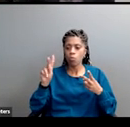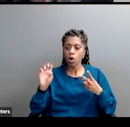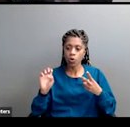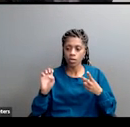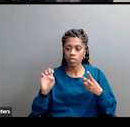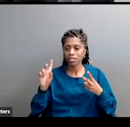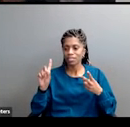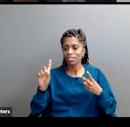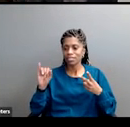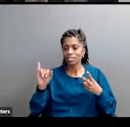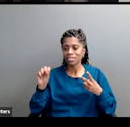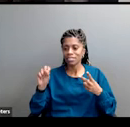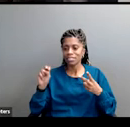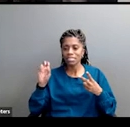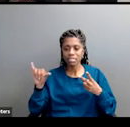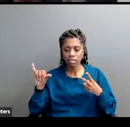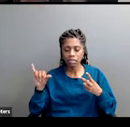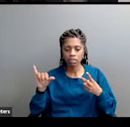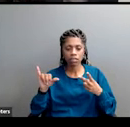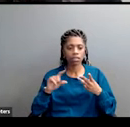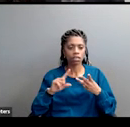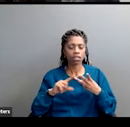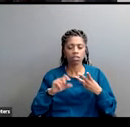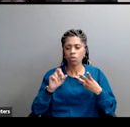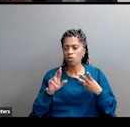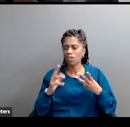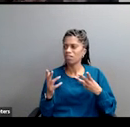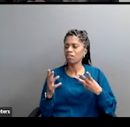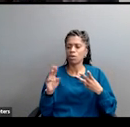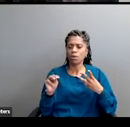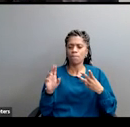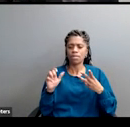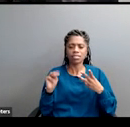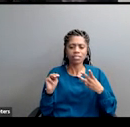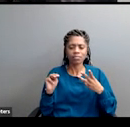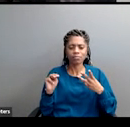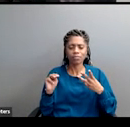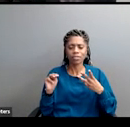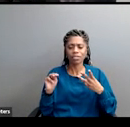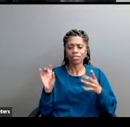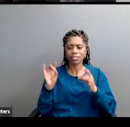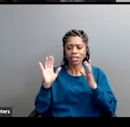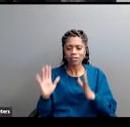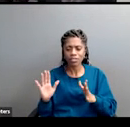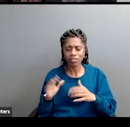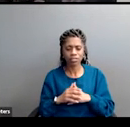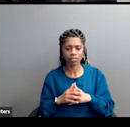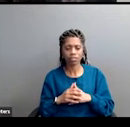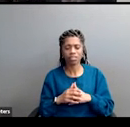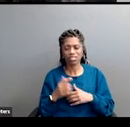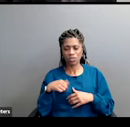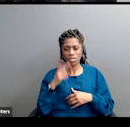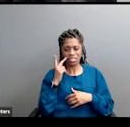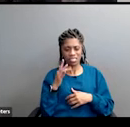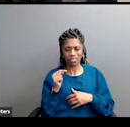aliens, or Muslim terrorists, we see through it quickly. And we assume that most people see through it quickly as